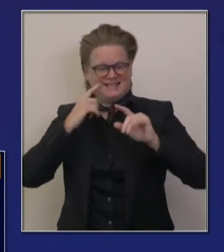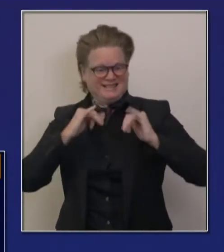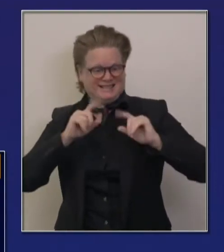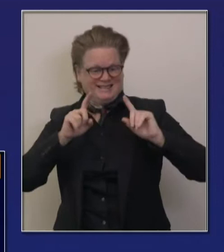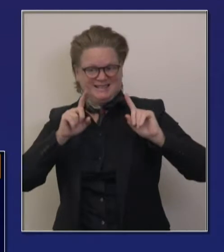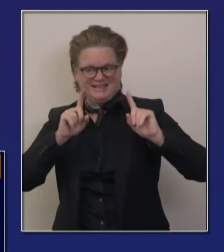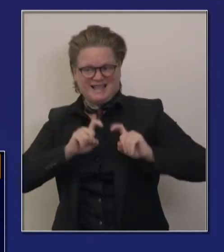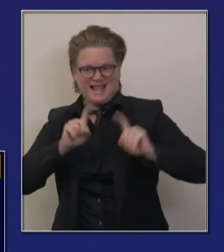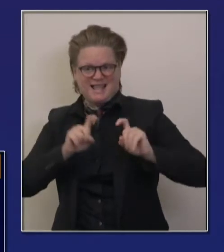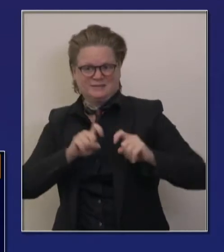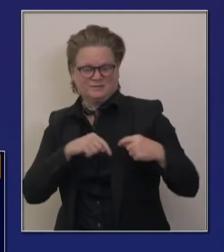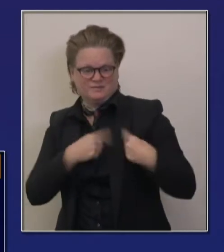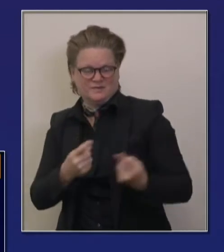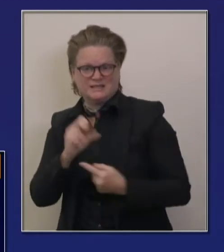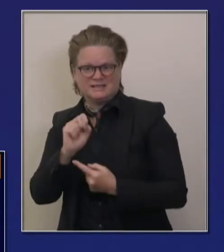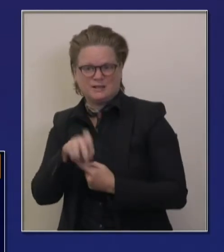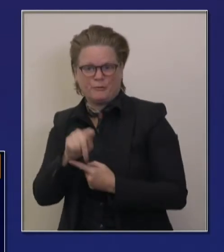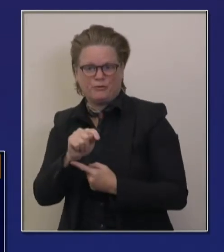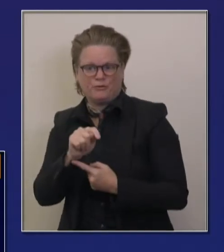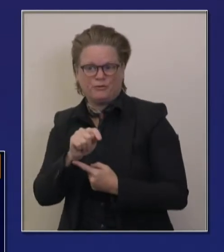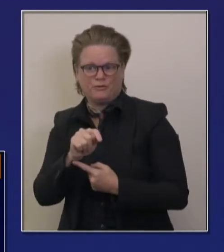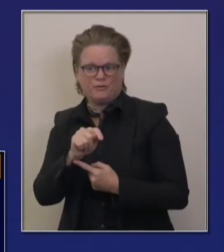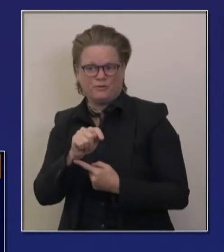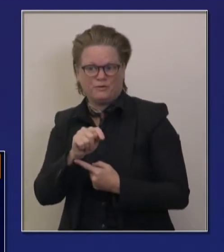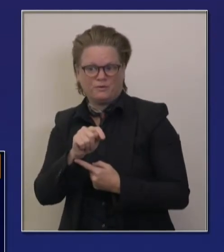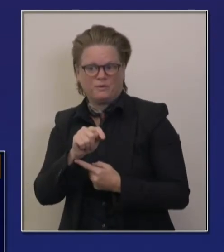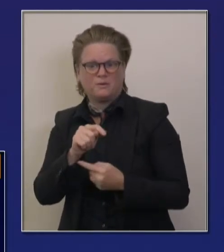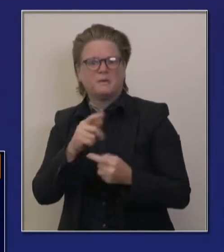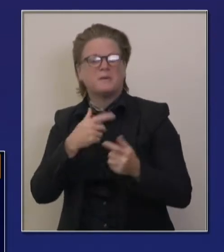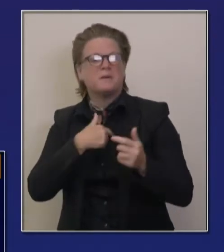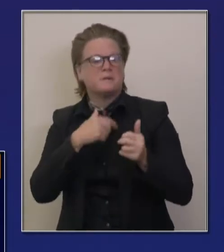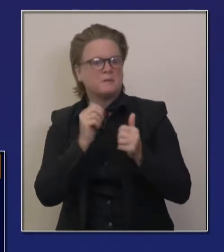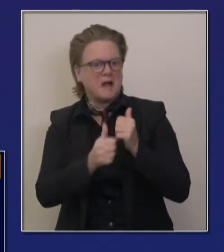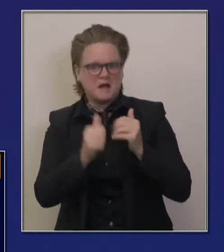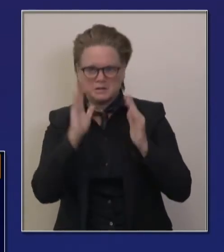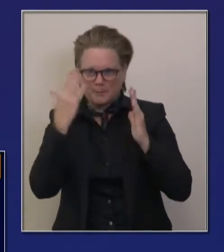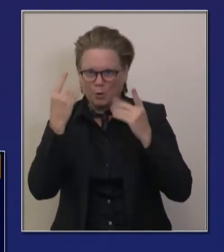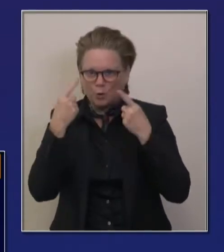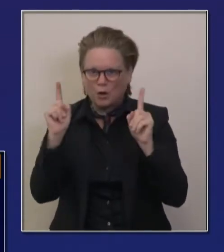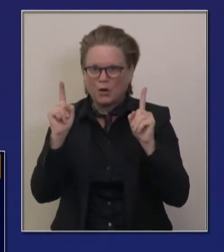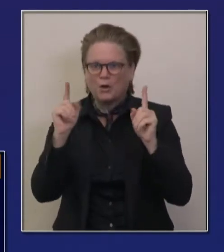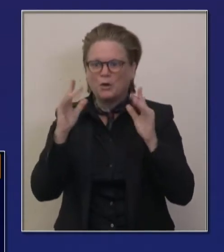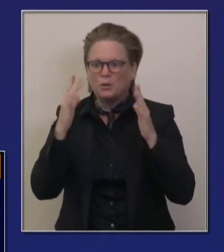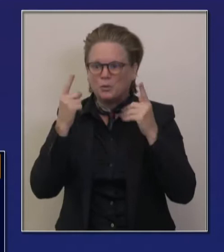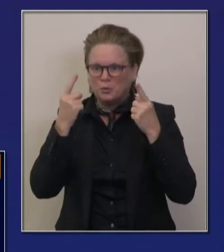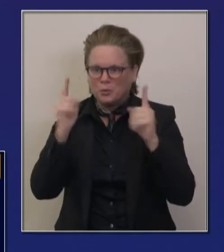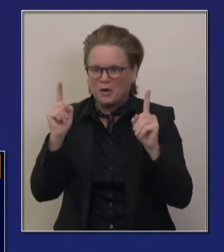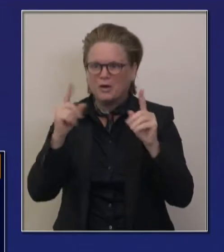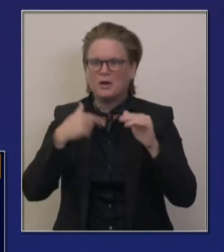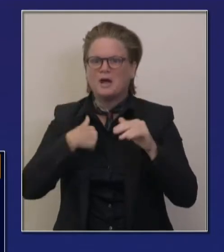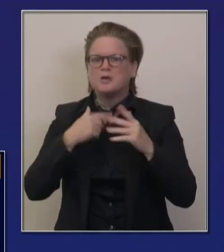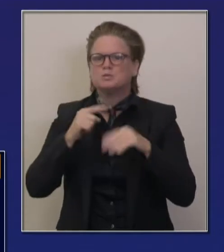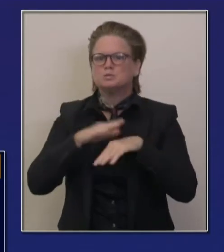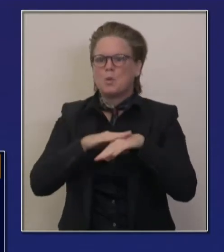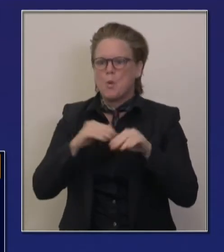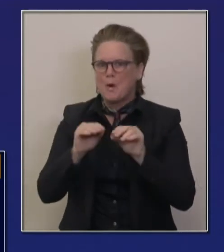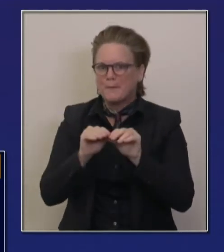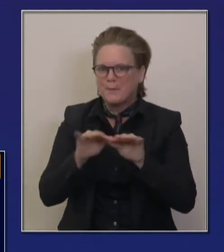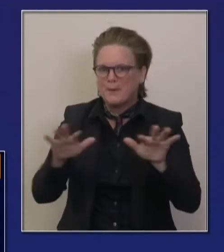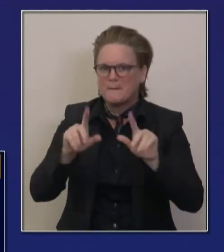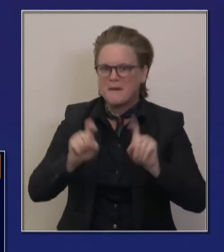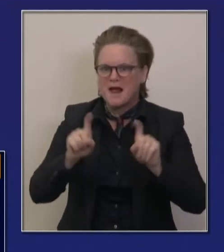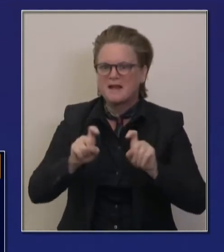the state as a statewide opportunity that we've been engaged in since September. Specifically, the pilot